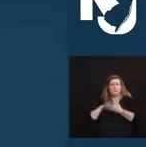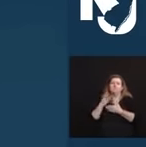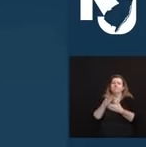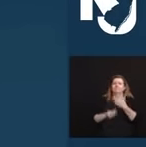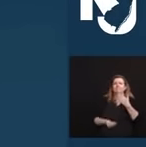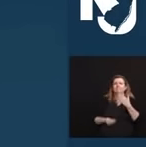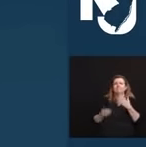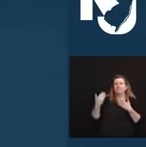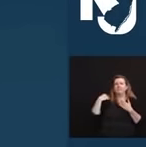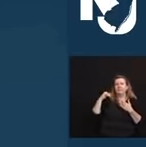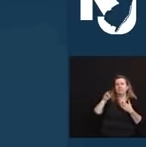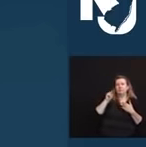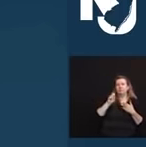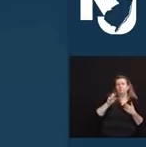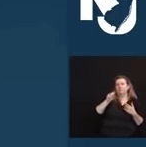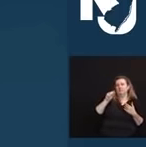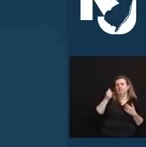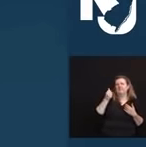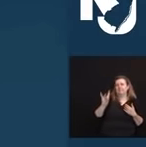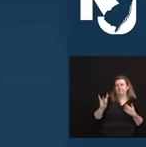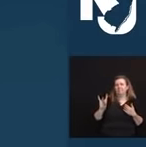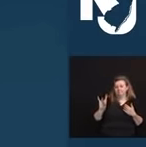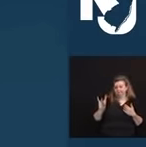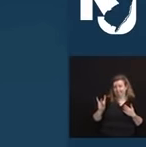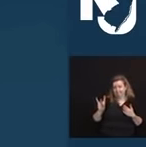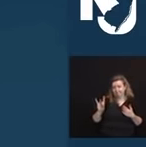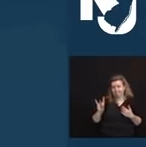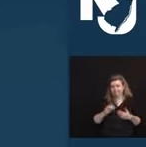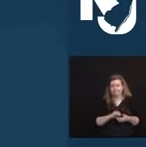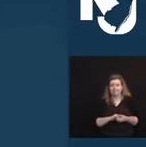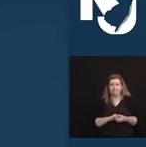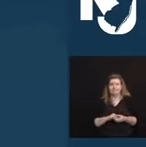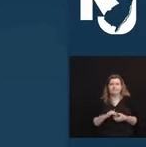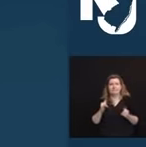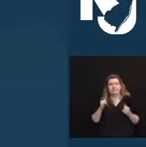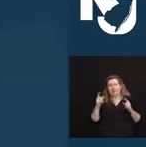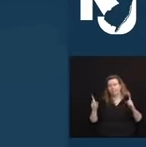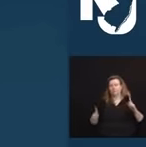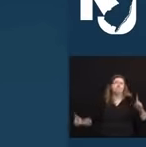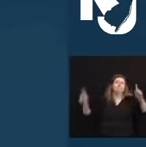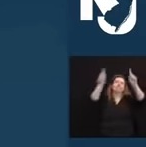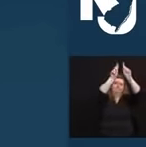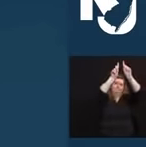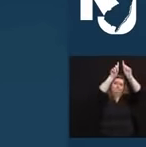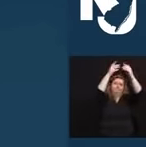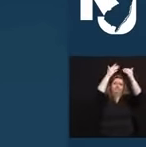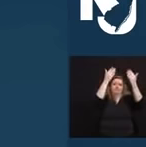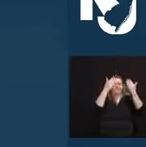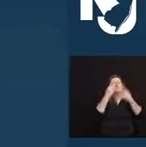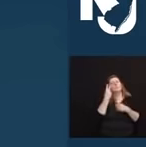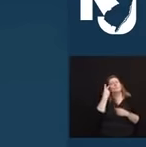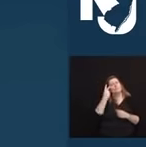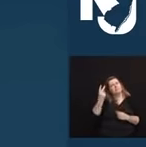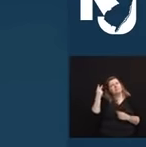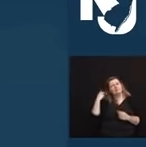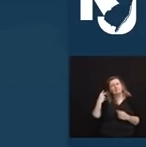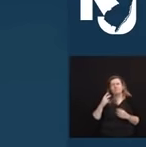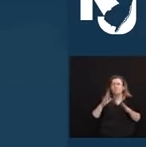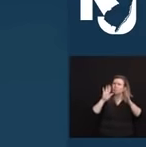Together, again, I am sure they are recalling the vacations they took in retirement, which allowed them to travel the world.